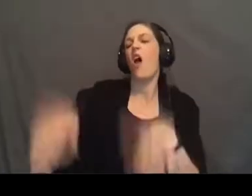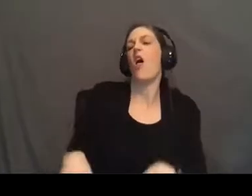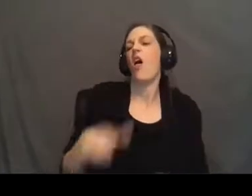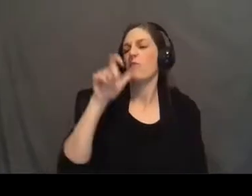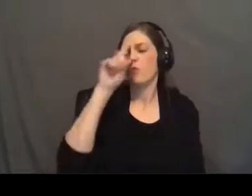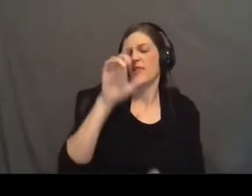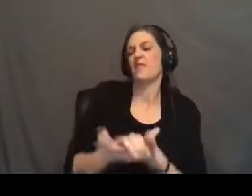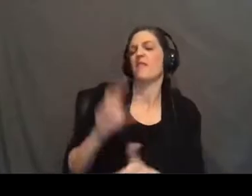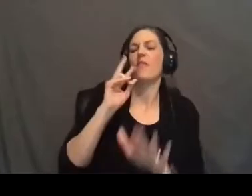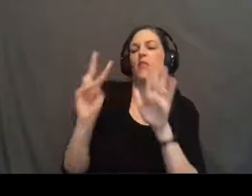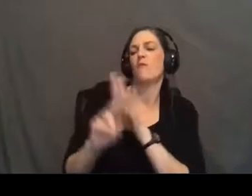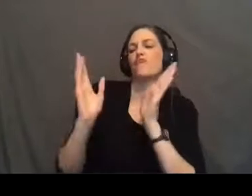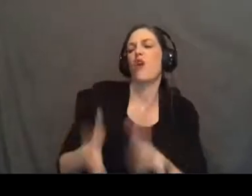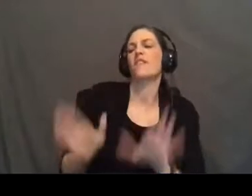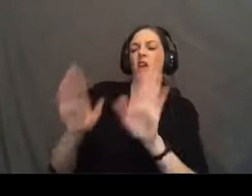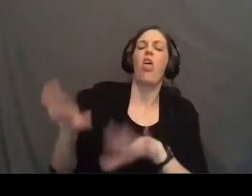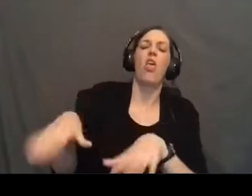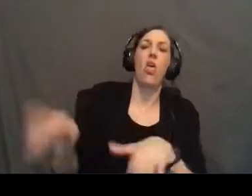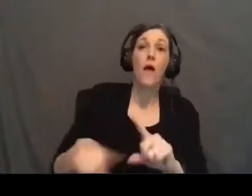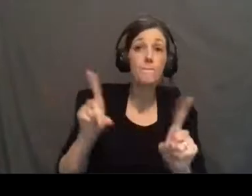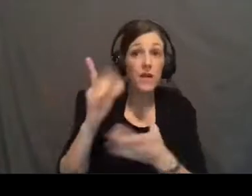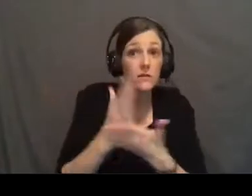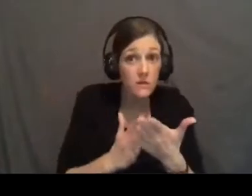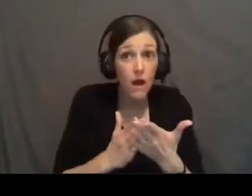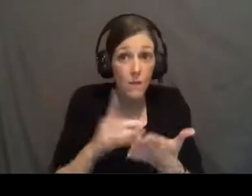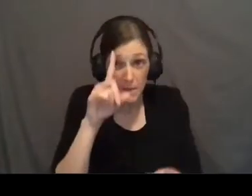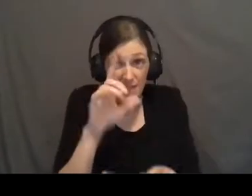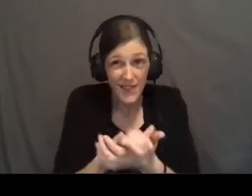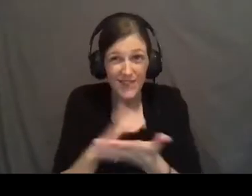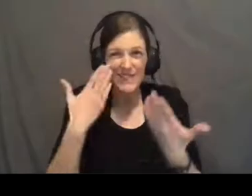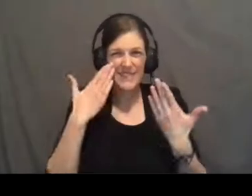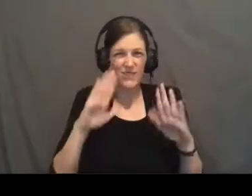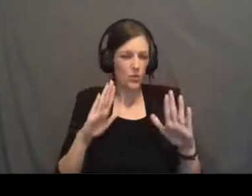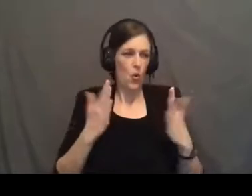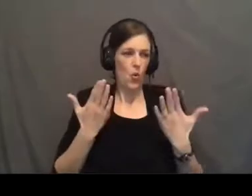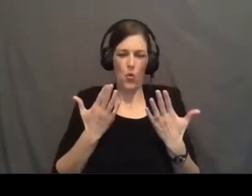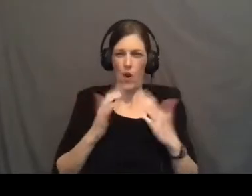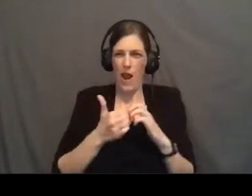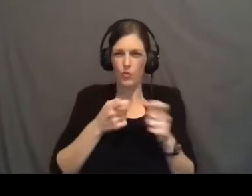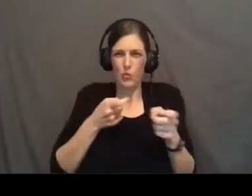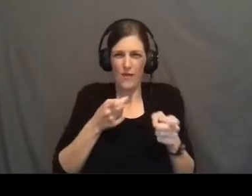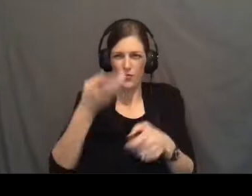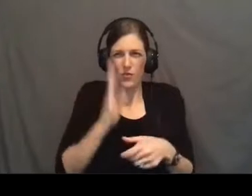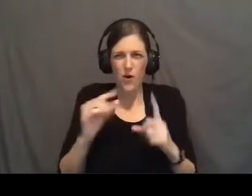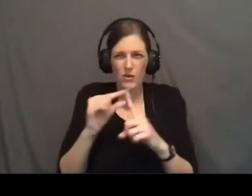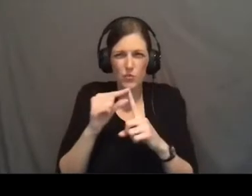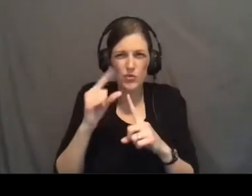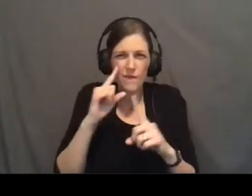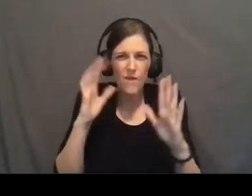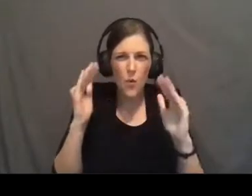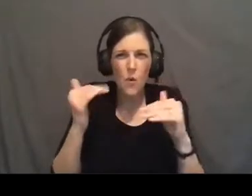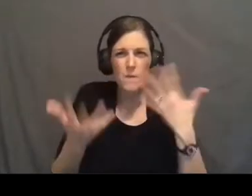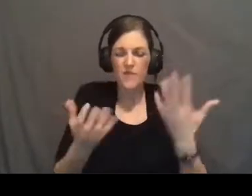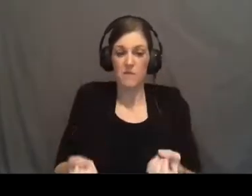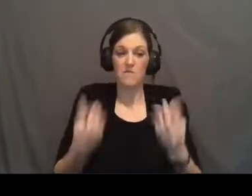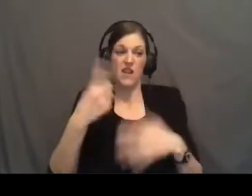believe in those prophets, but there were some who did. They didn't know how to handle God's words of hope. Many of them